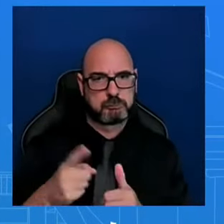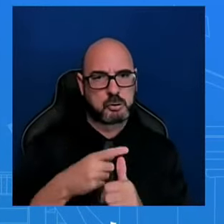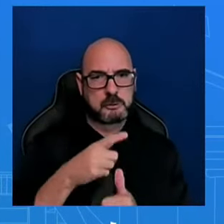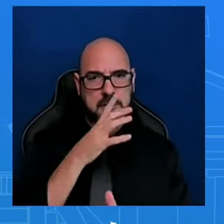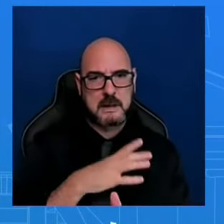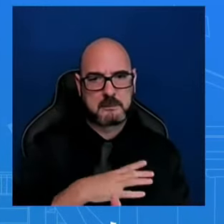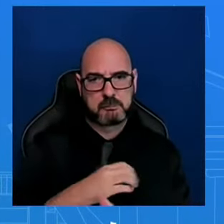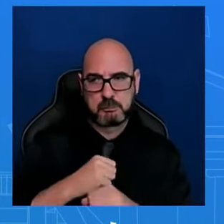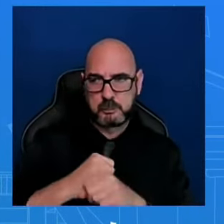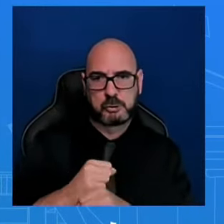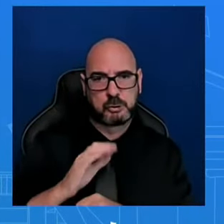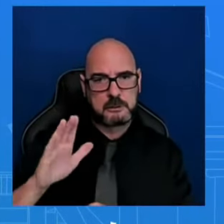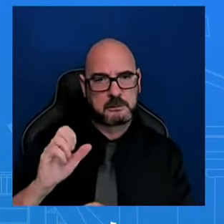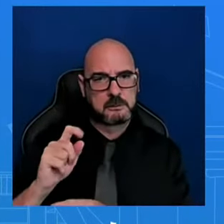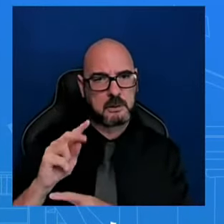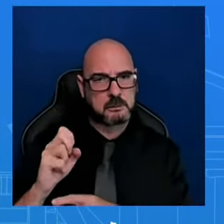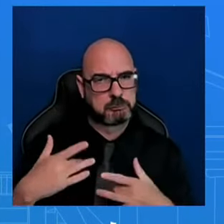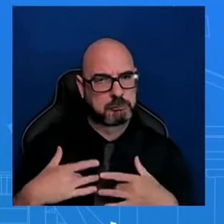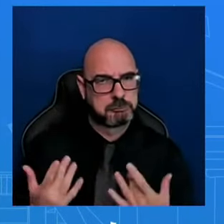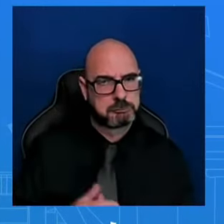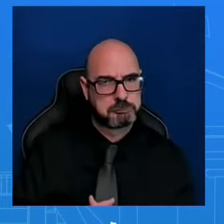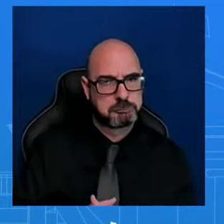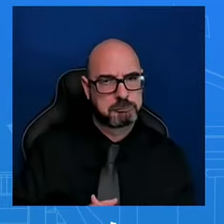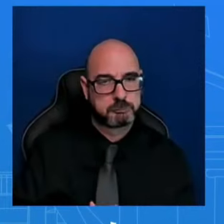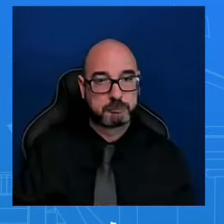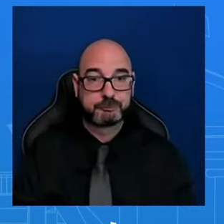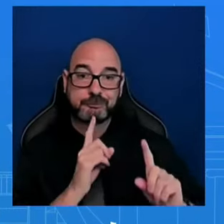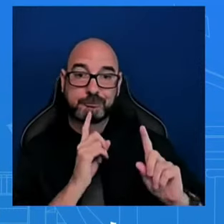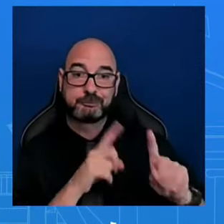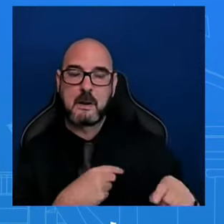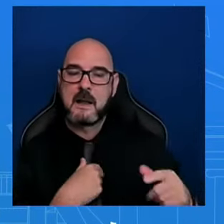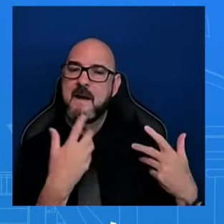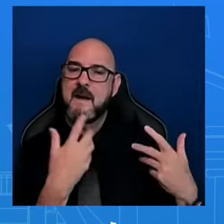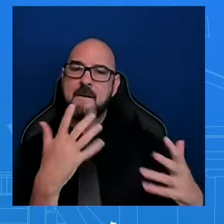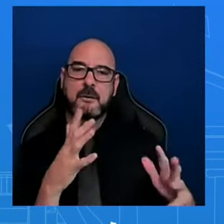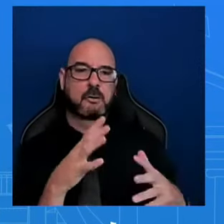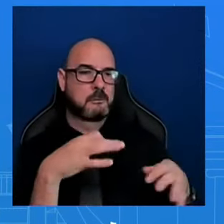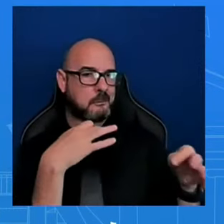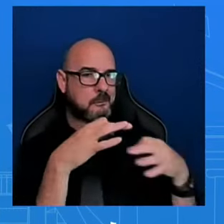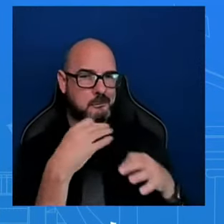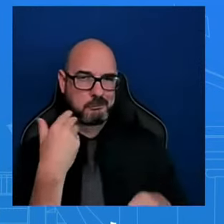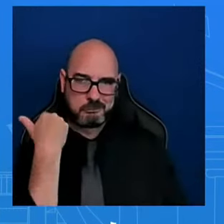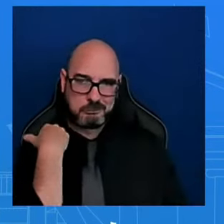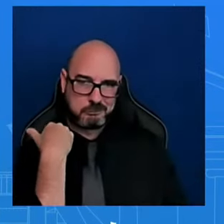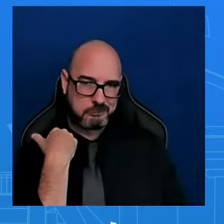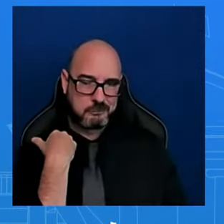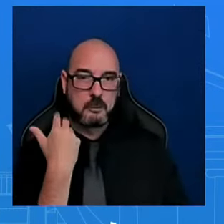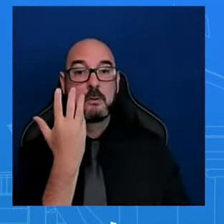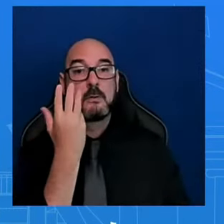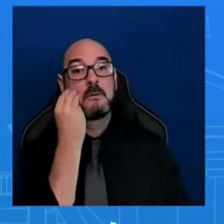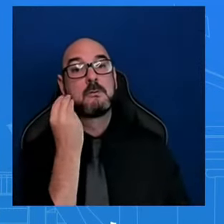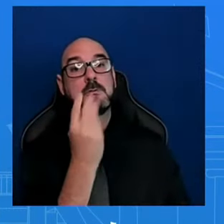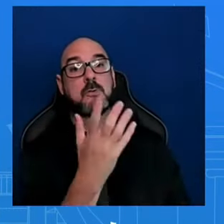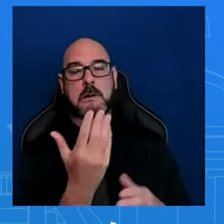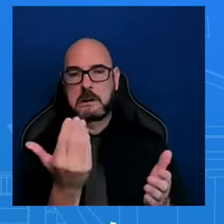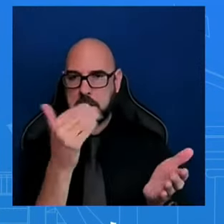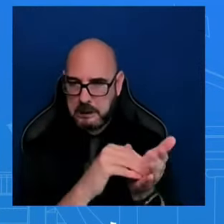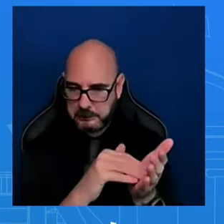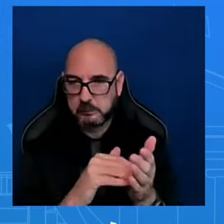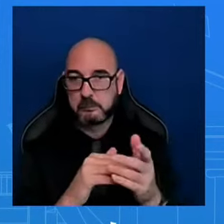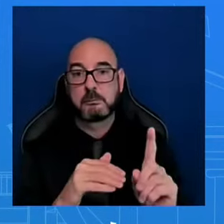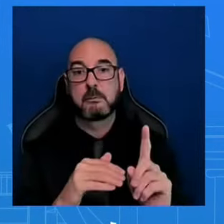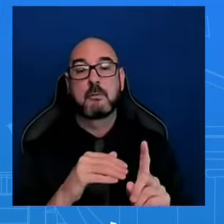Anthony Bernal spoke for himself. You heard from our chief of staff, our chief of staff, and gave your publication a statement, obviously.